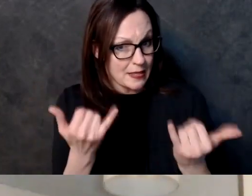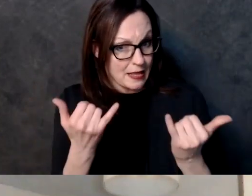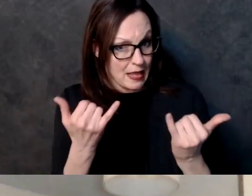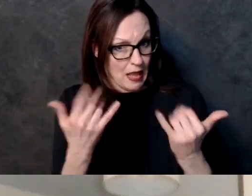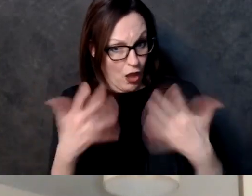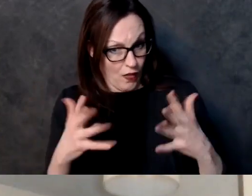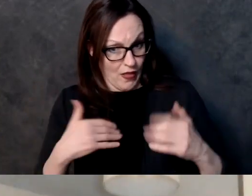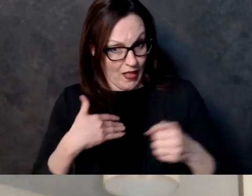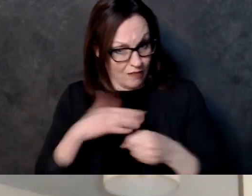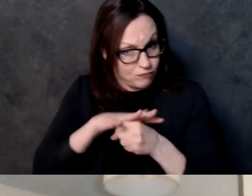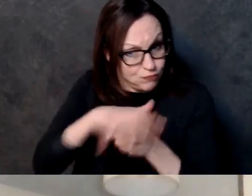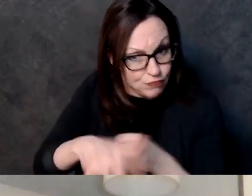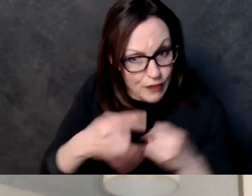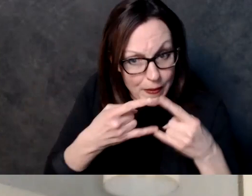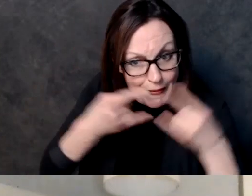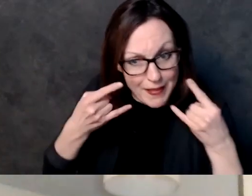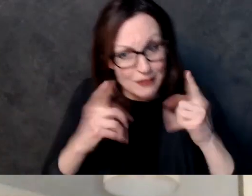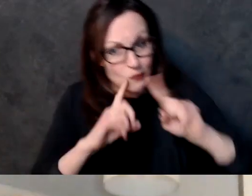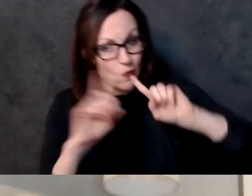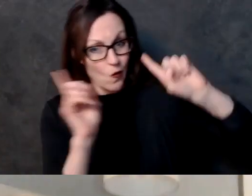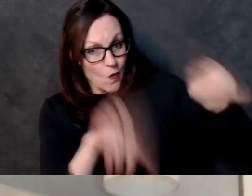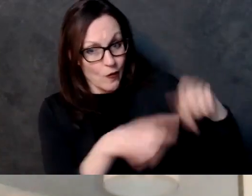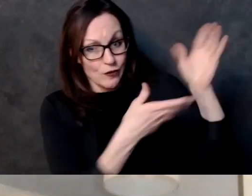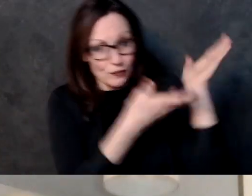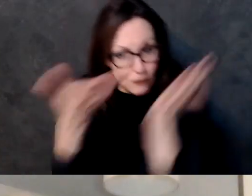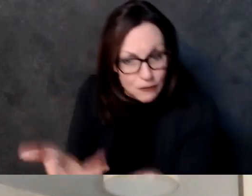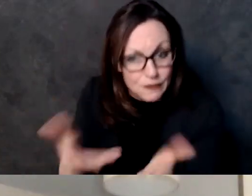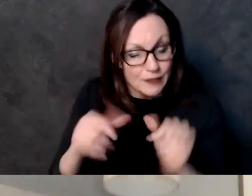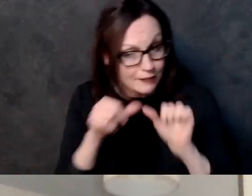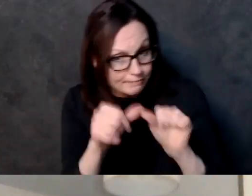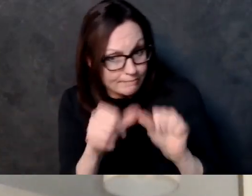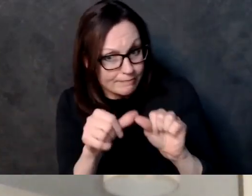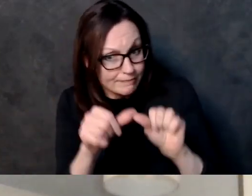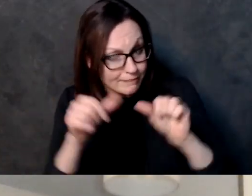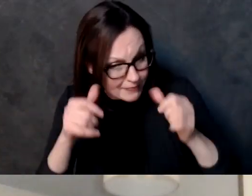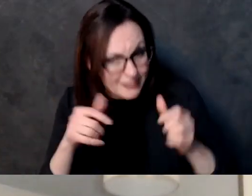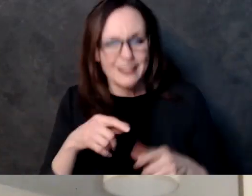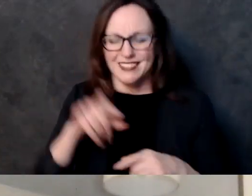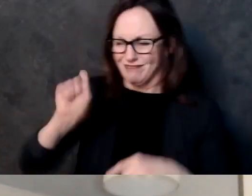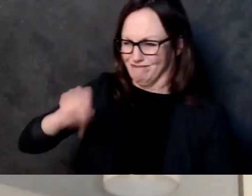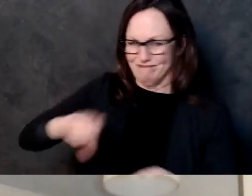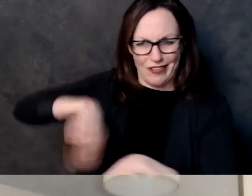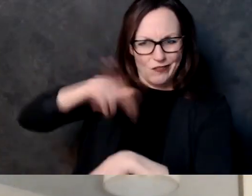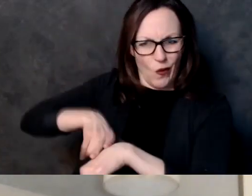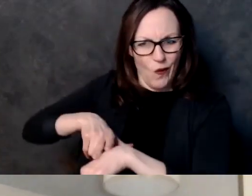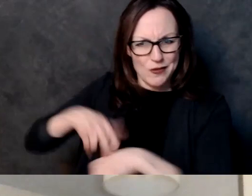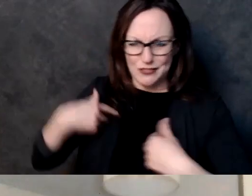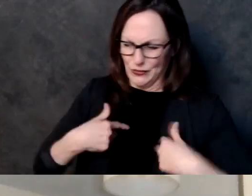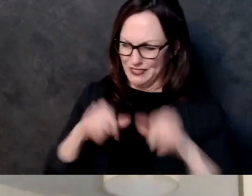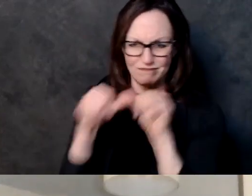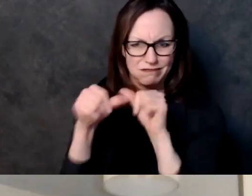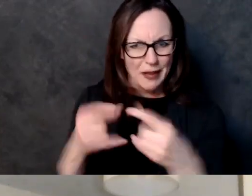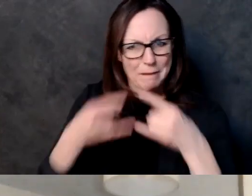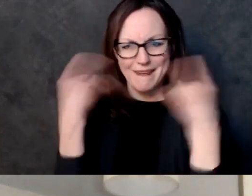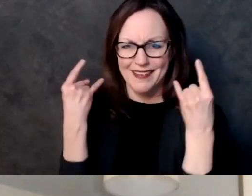one next question can we expect additional monetary support for both businesses and individuals from the state or federal governments a very good chance